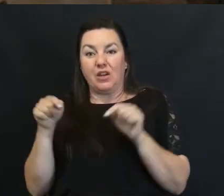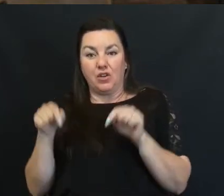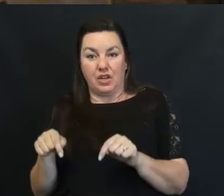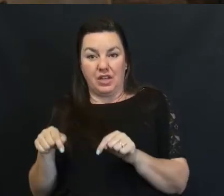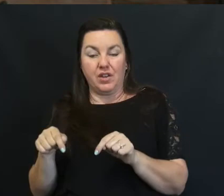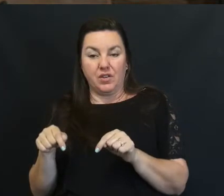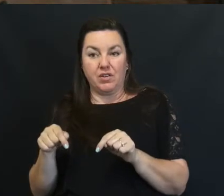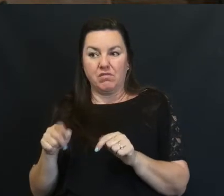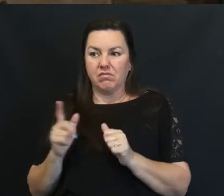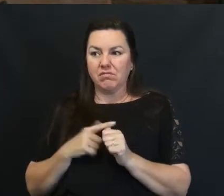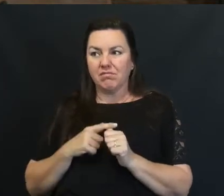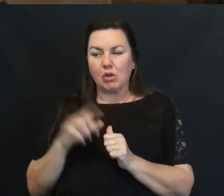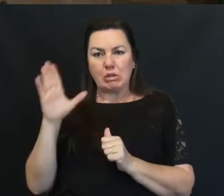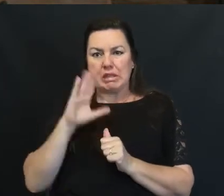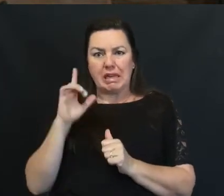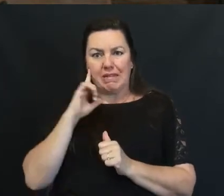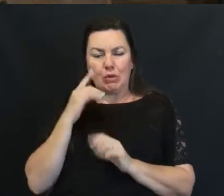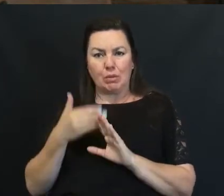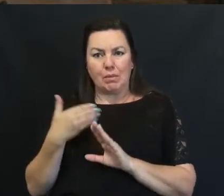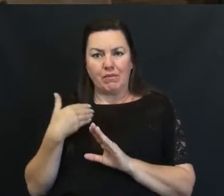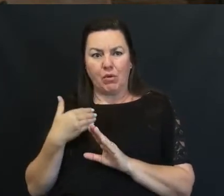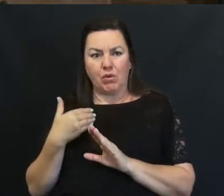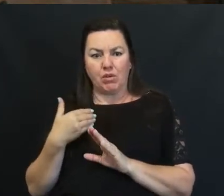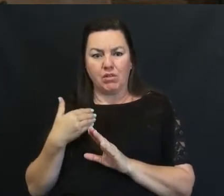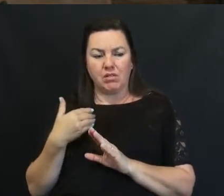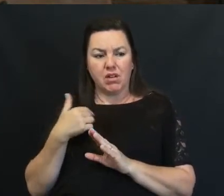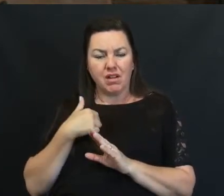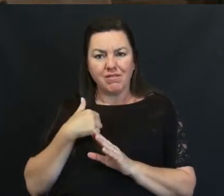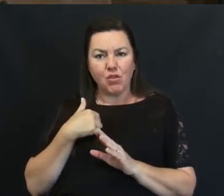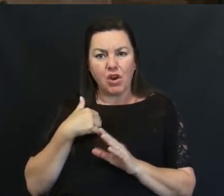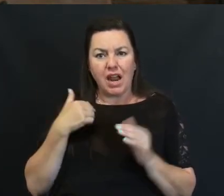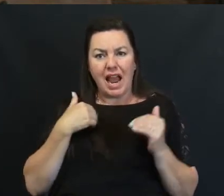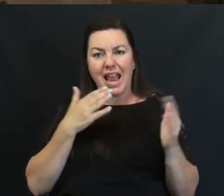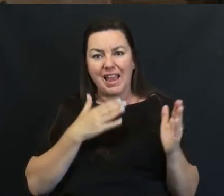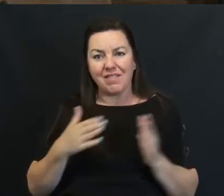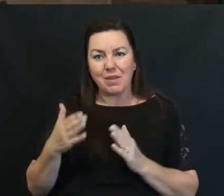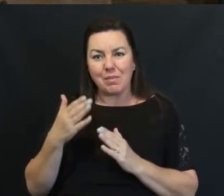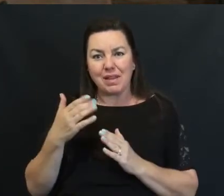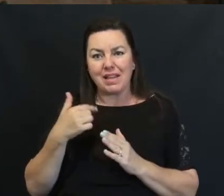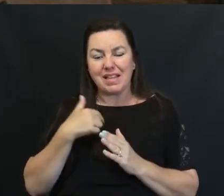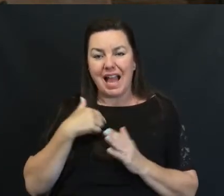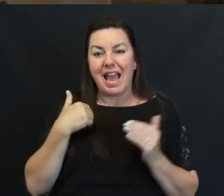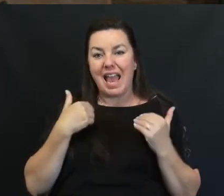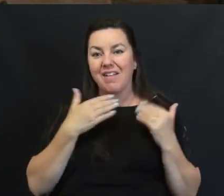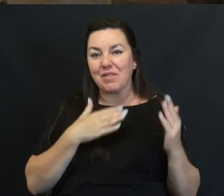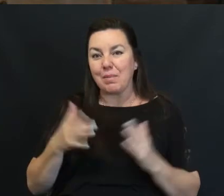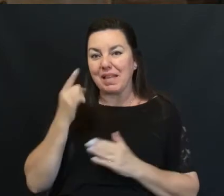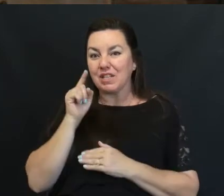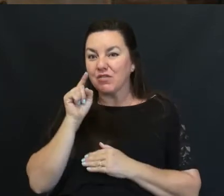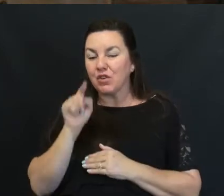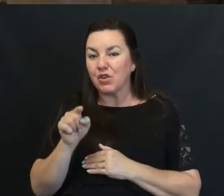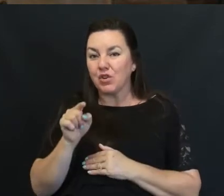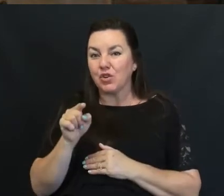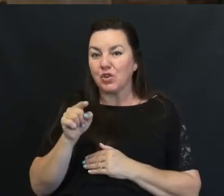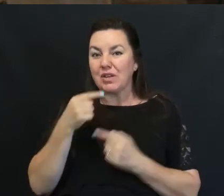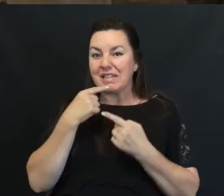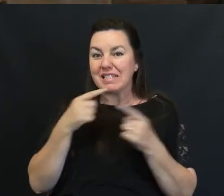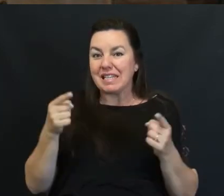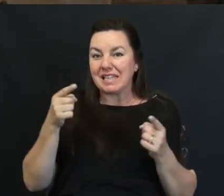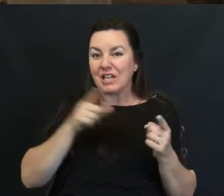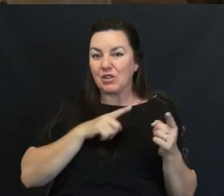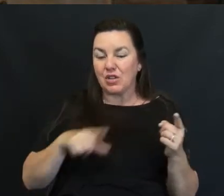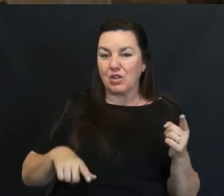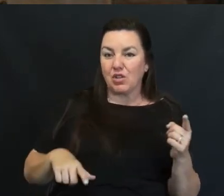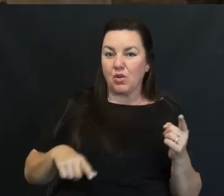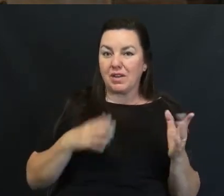This was a verse I never heard before For I have The plans I have For I have The plans I have For you Declares the